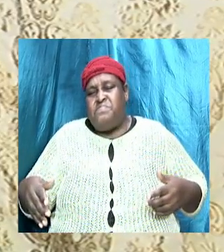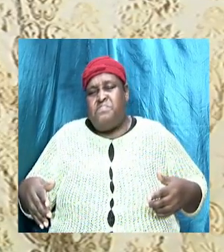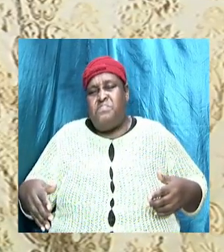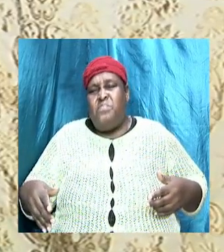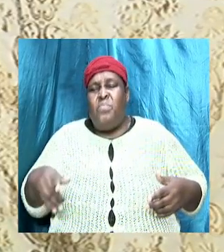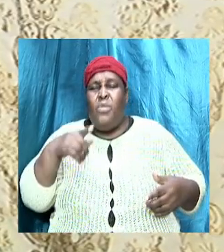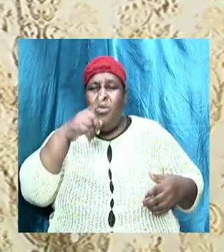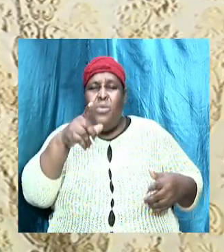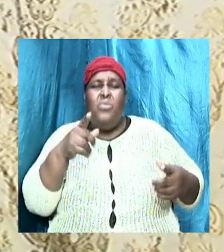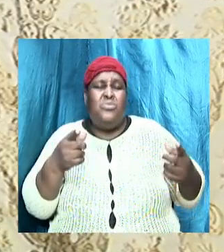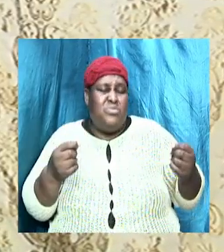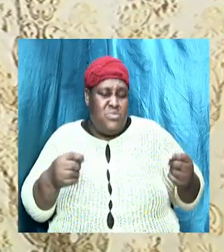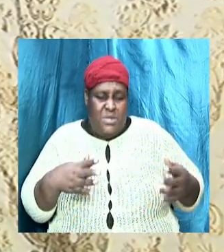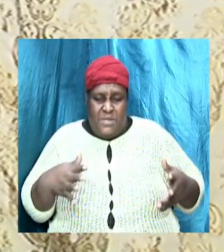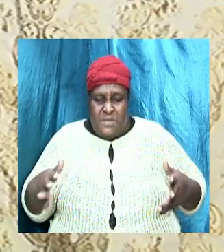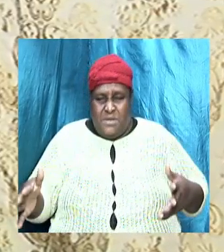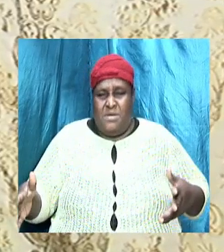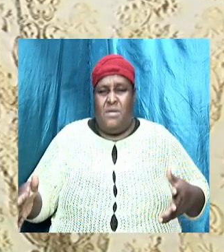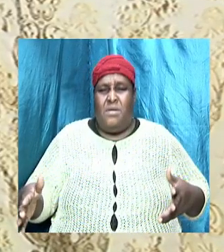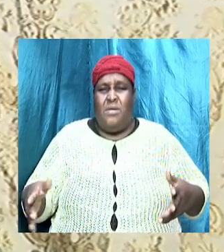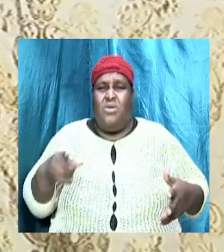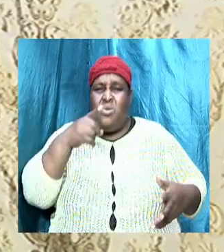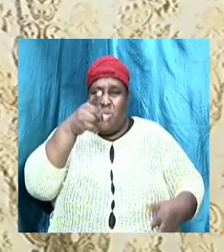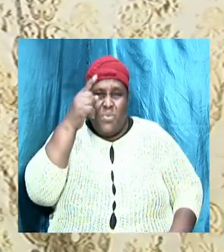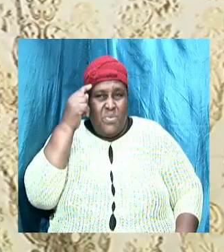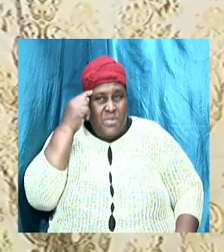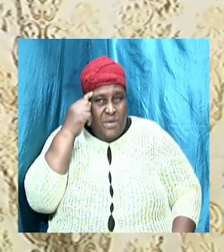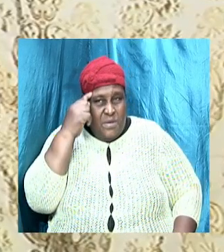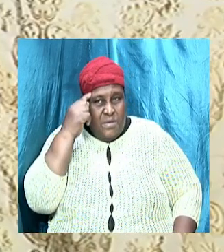you will do the things that you think.